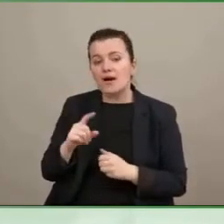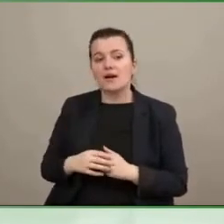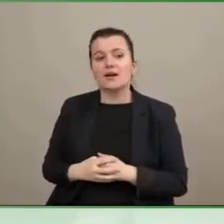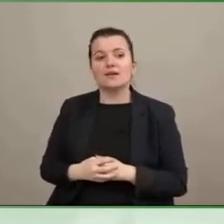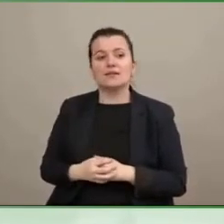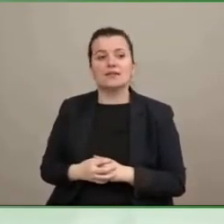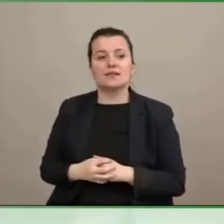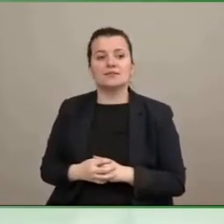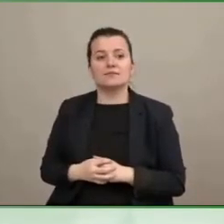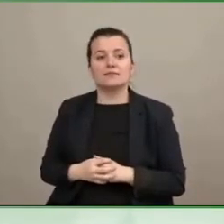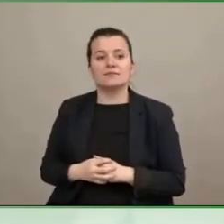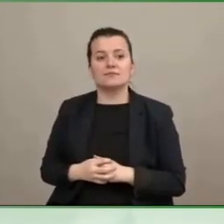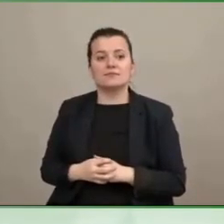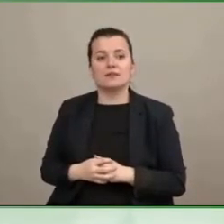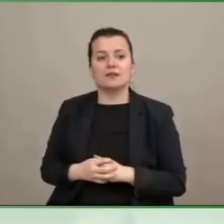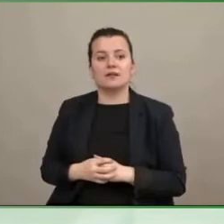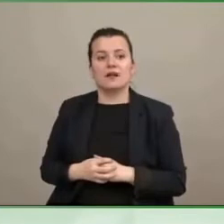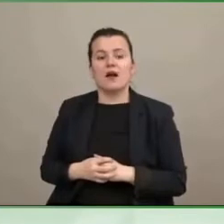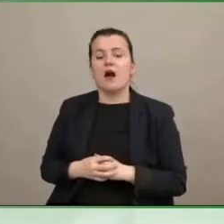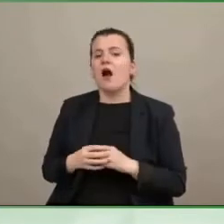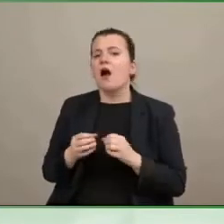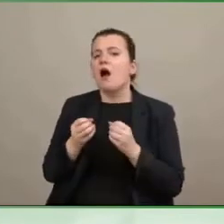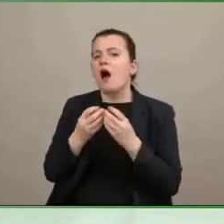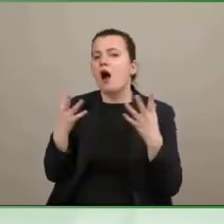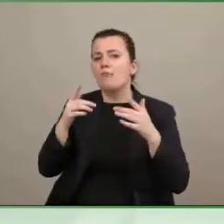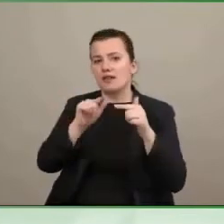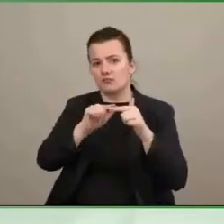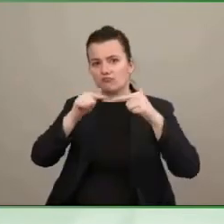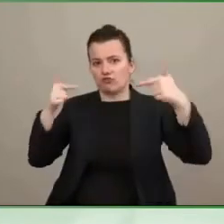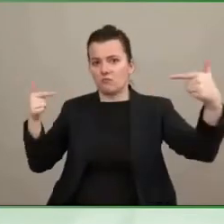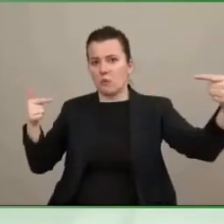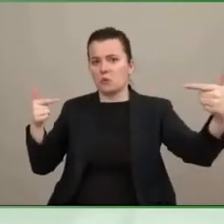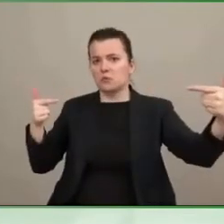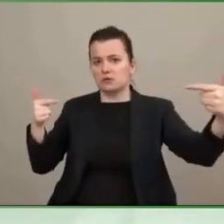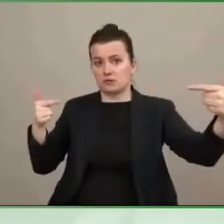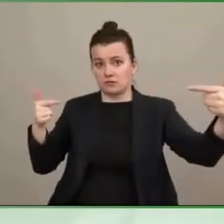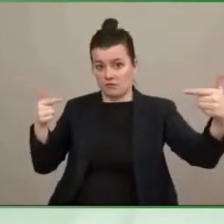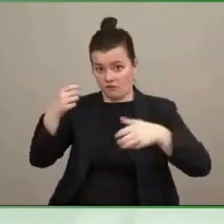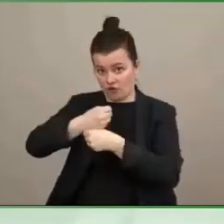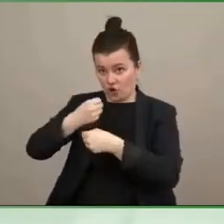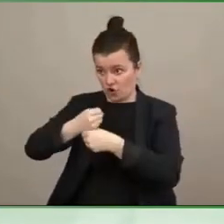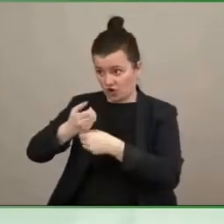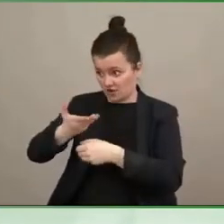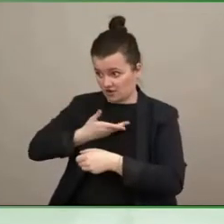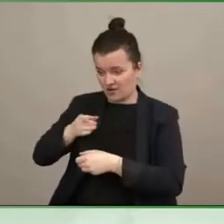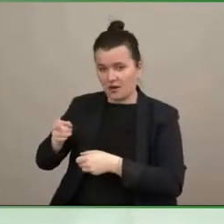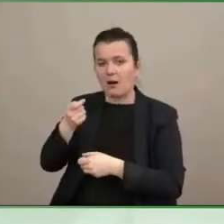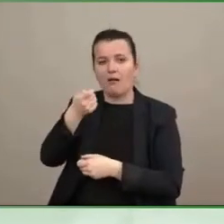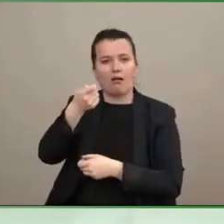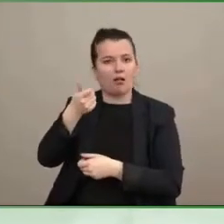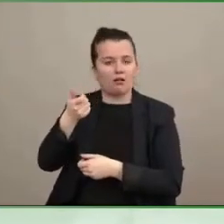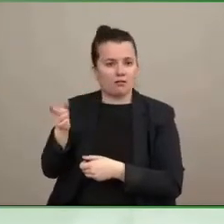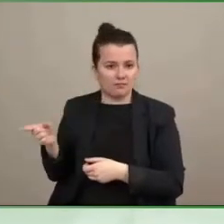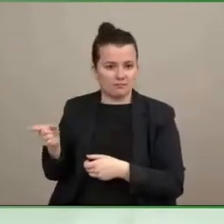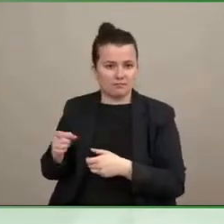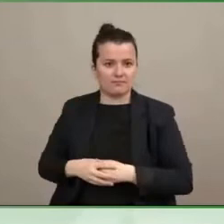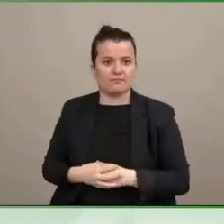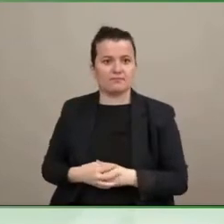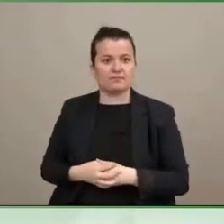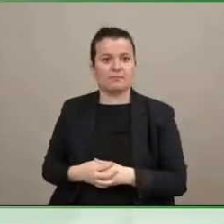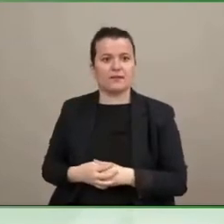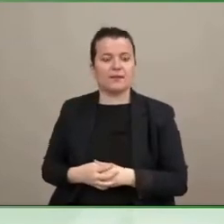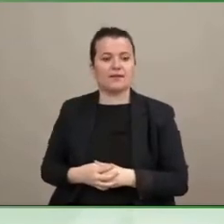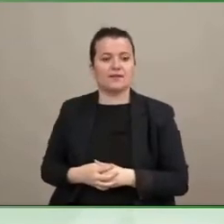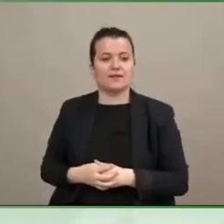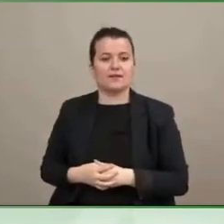remotely. And there has been, anecdotally for me anyway, an increase in the number of people who are employed